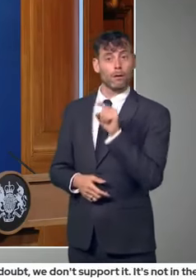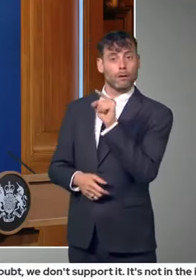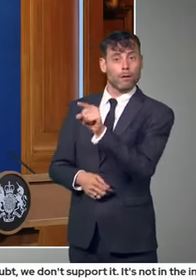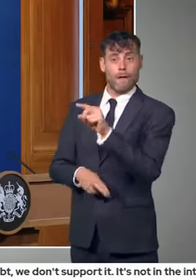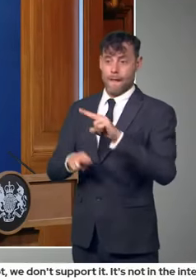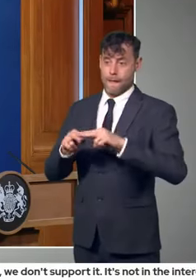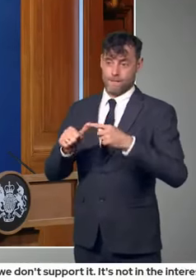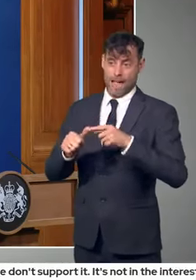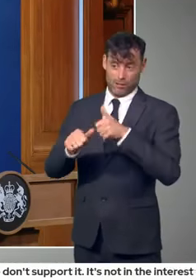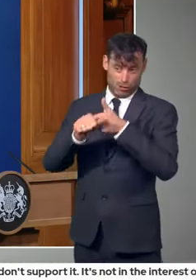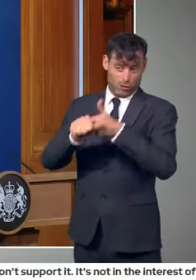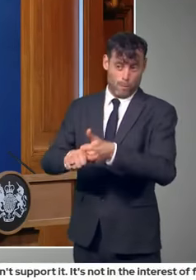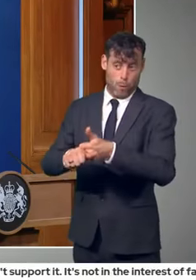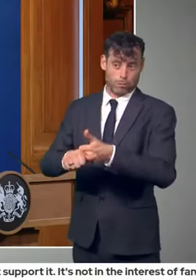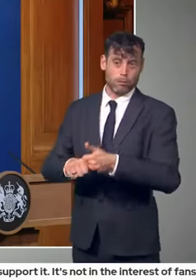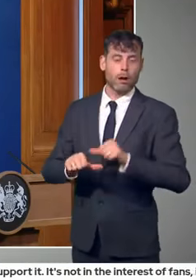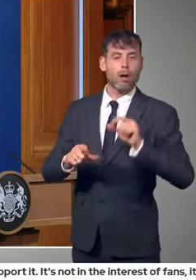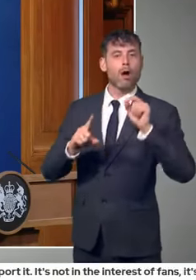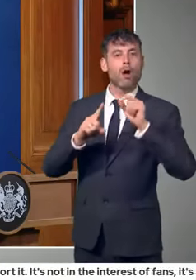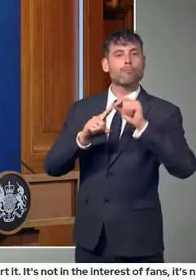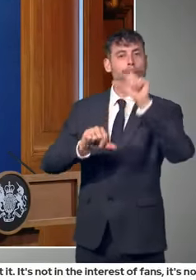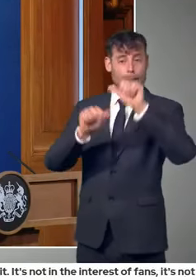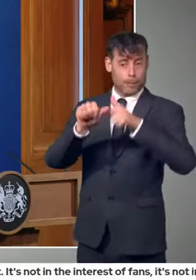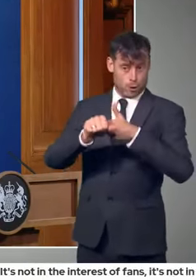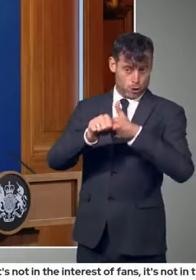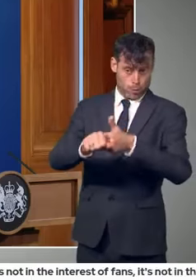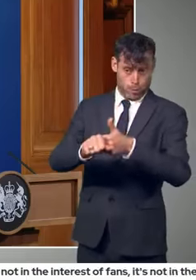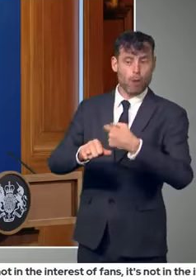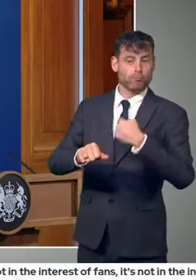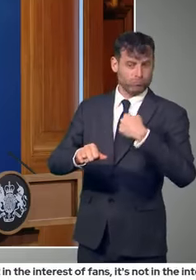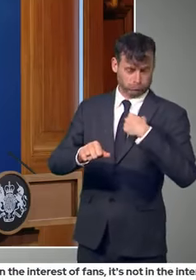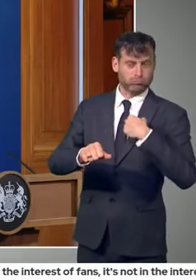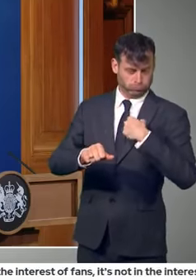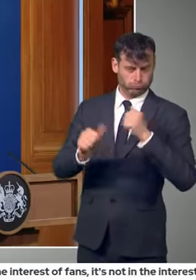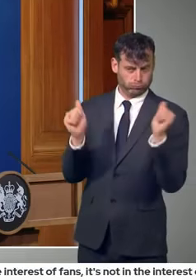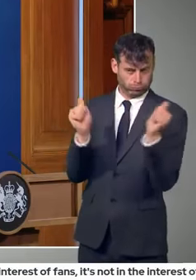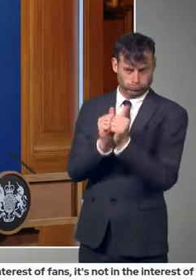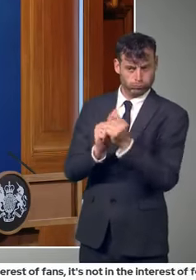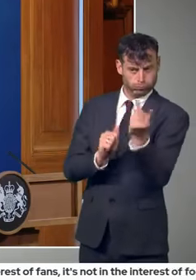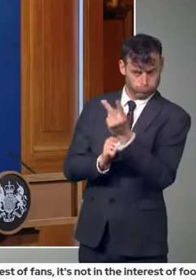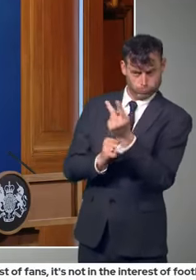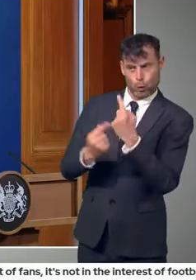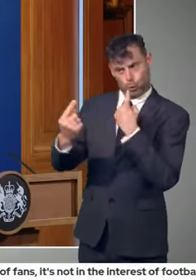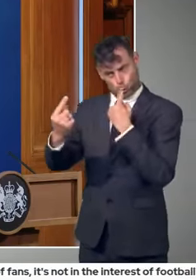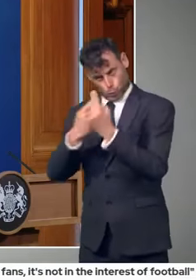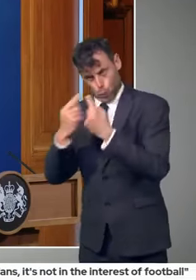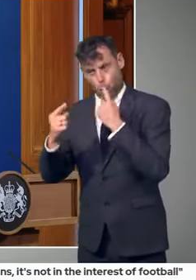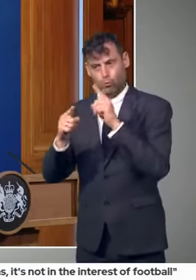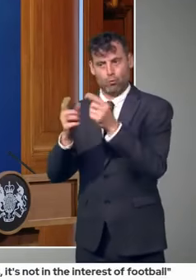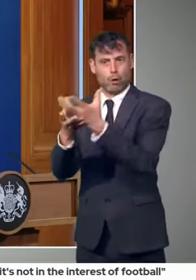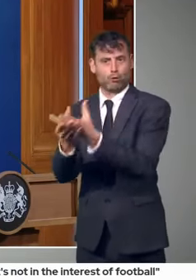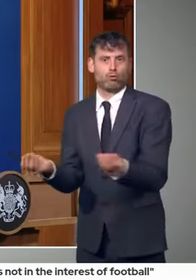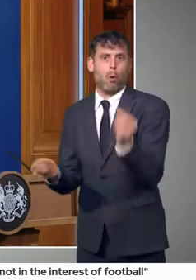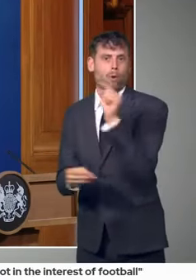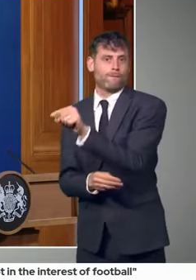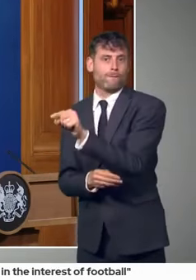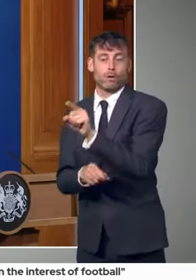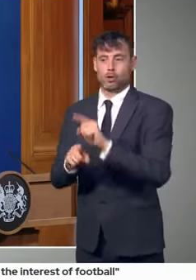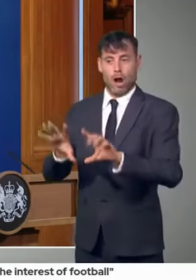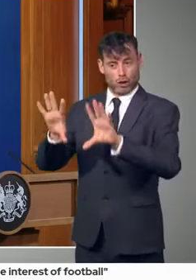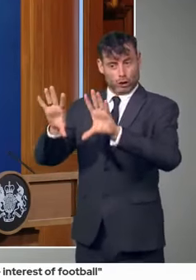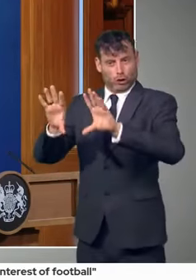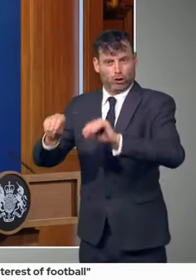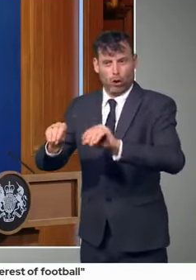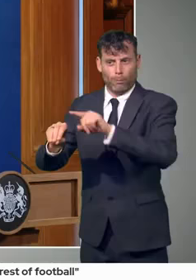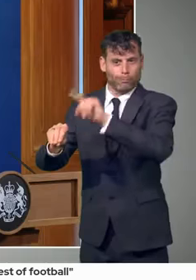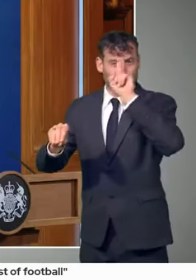League, and I hope that we can, uh, thwart this proposal before it goes, uh, very much further. don't think, as I said, I don't think